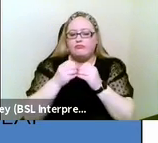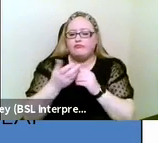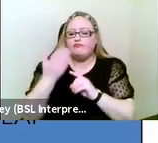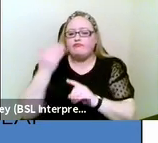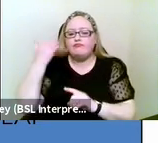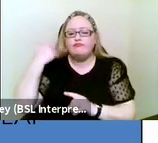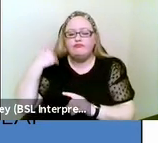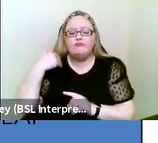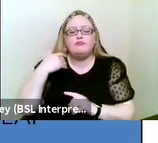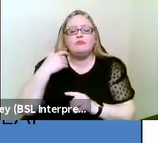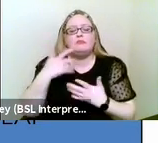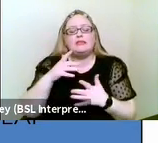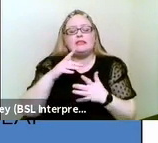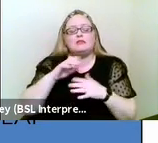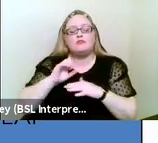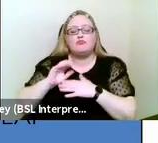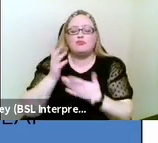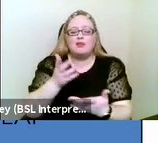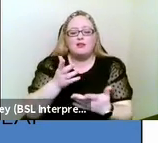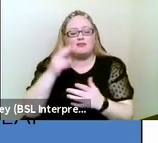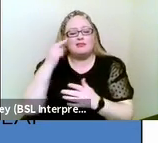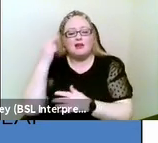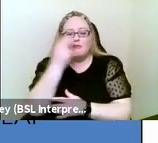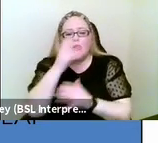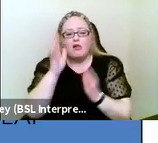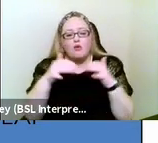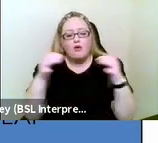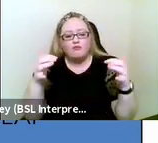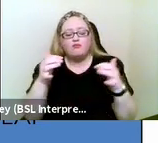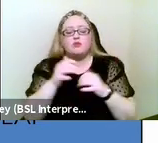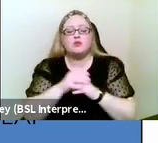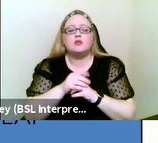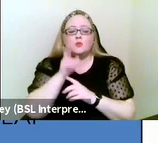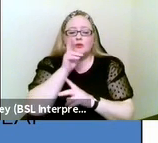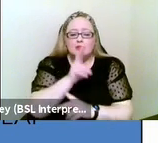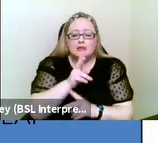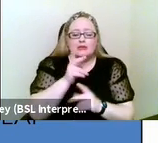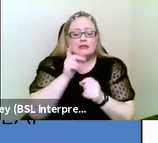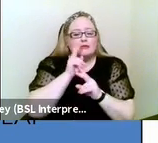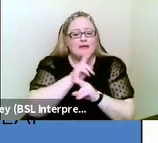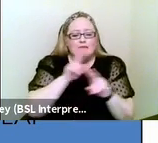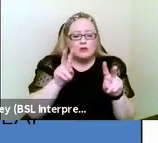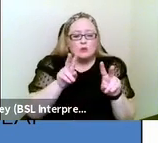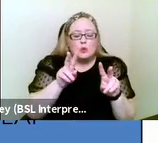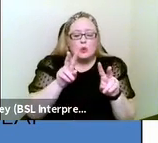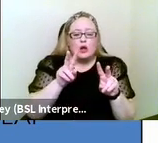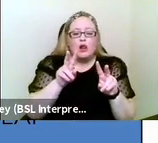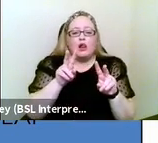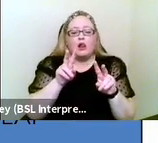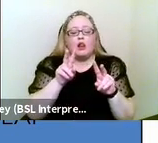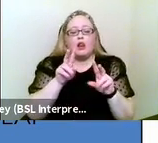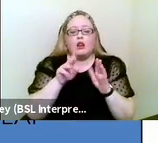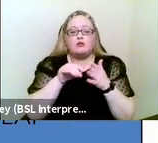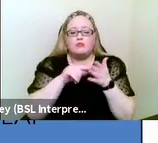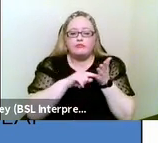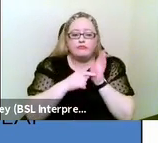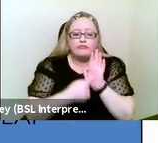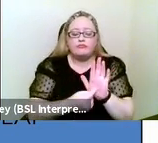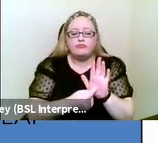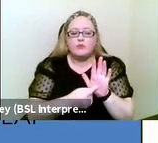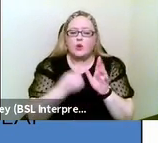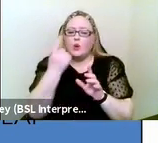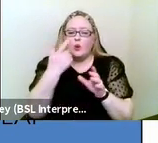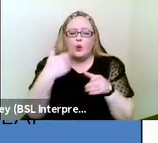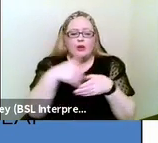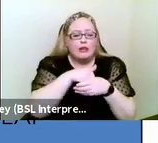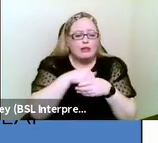and here you can see i think uh sort of visual representation who may fall within that category of